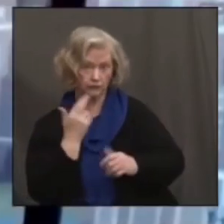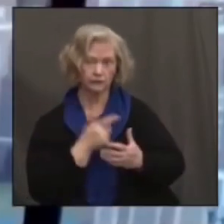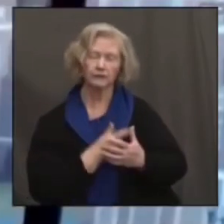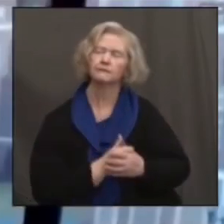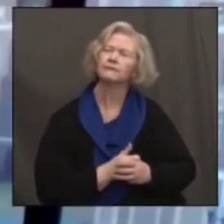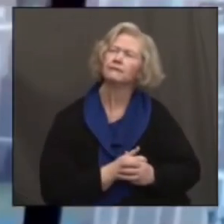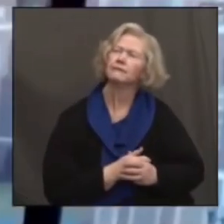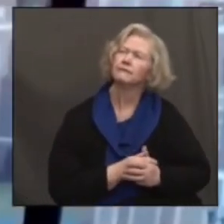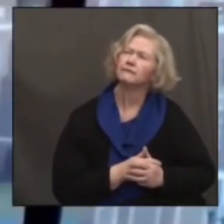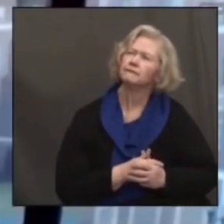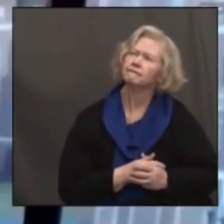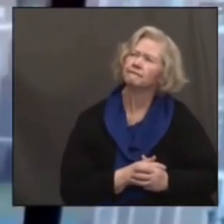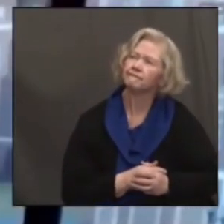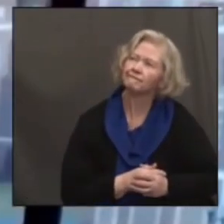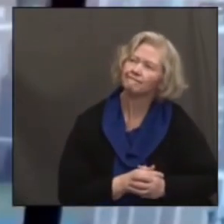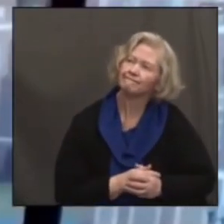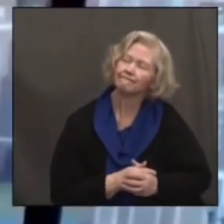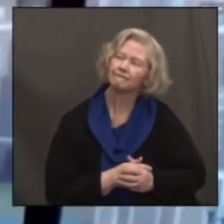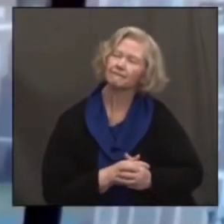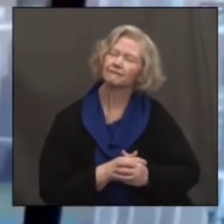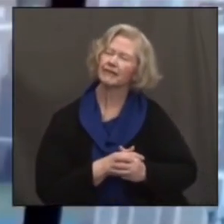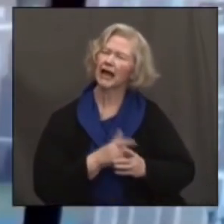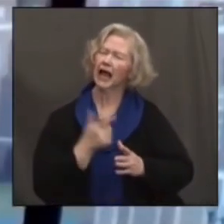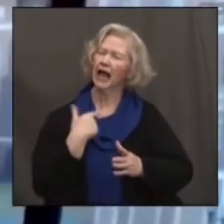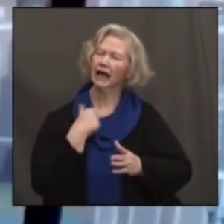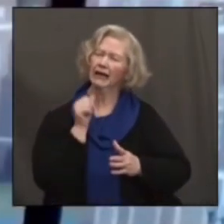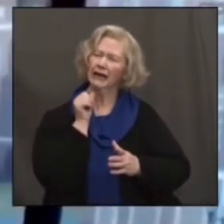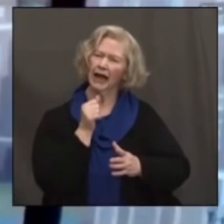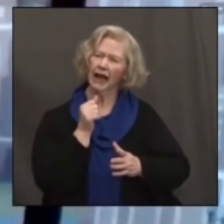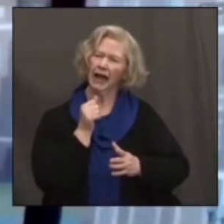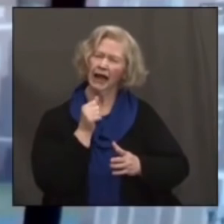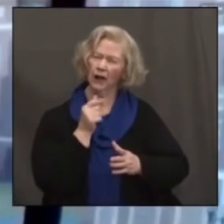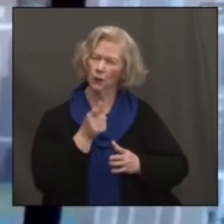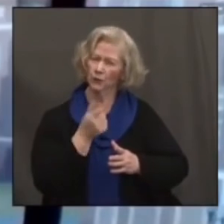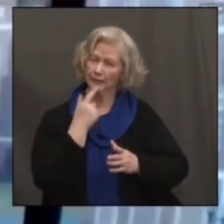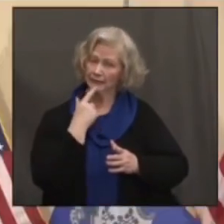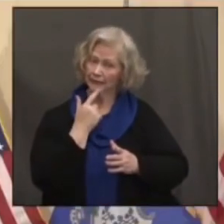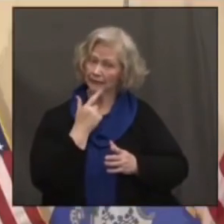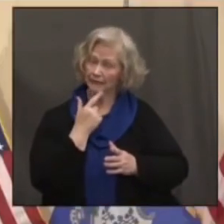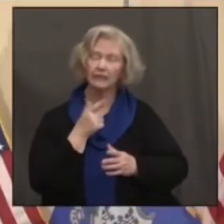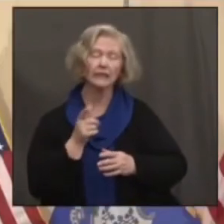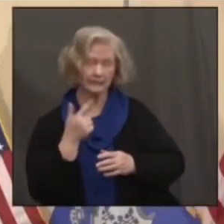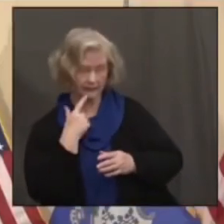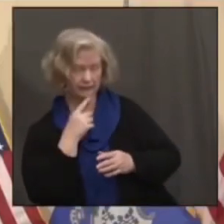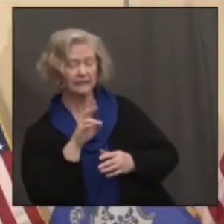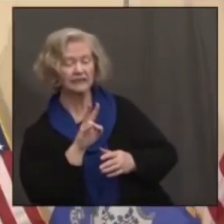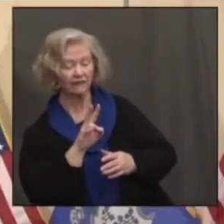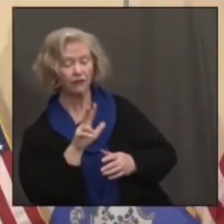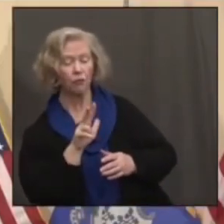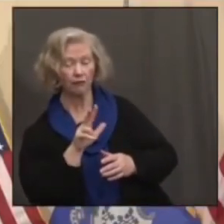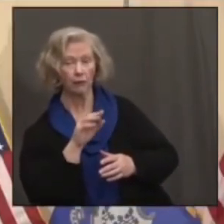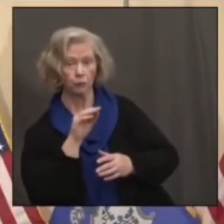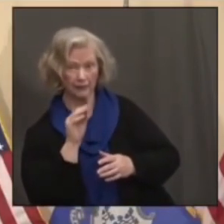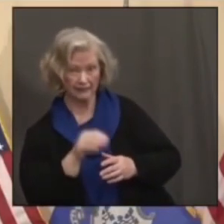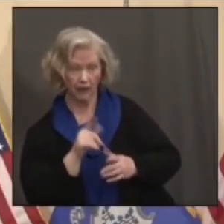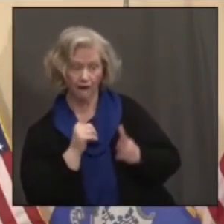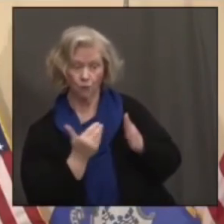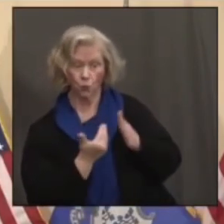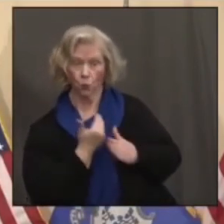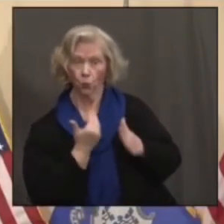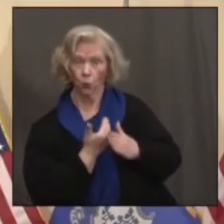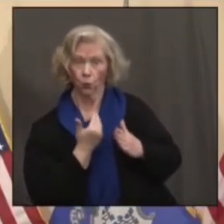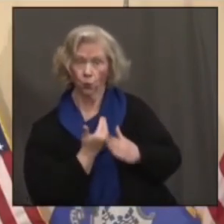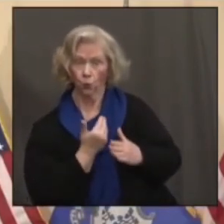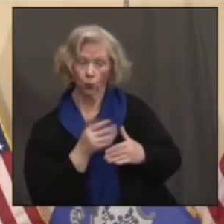Let's see, Dave, I didn't hear the figure. said 70. 73% of new cases